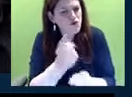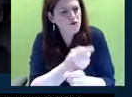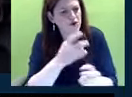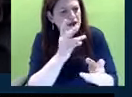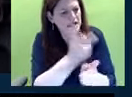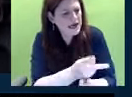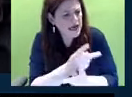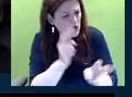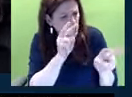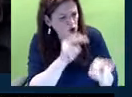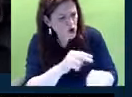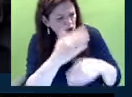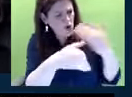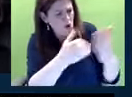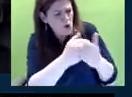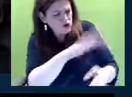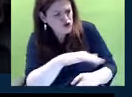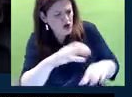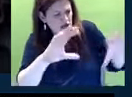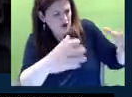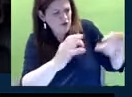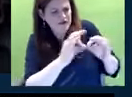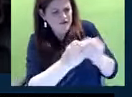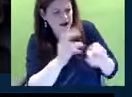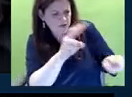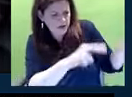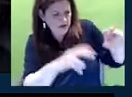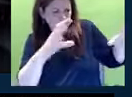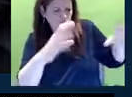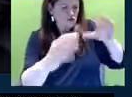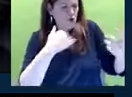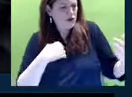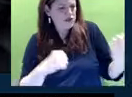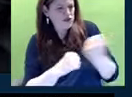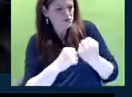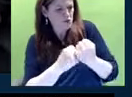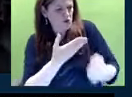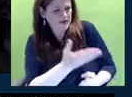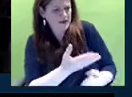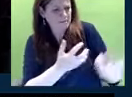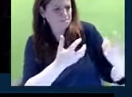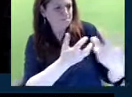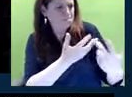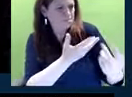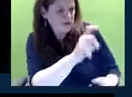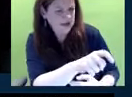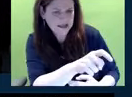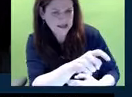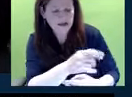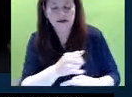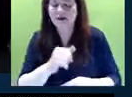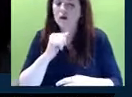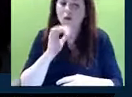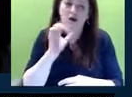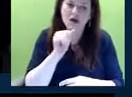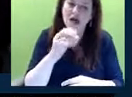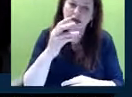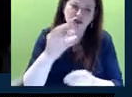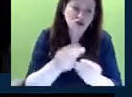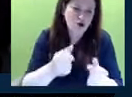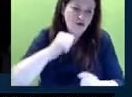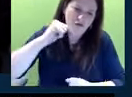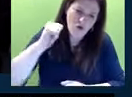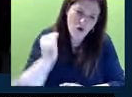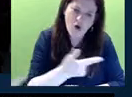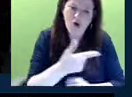we take a look at the whole child and the family and we support them and meet them where they are. This is not going to solve all of our problems